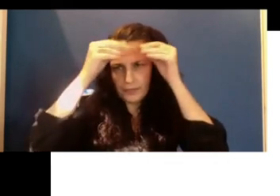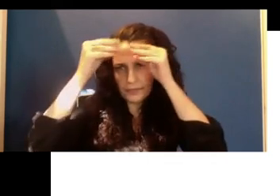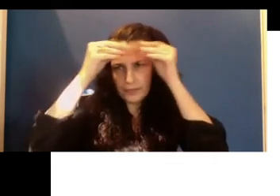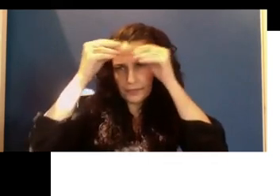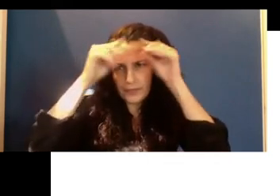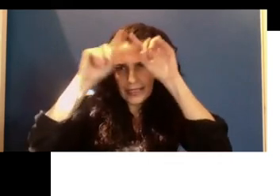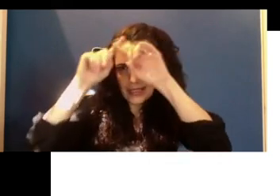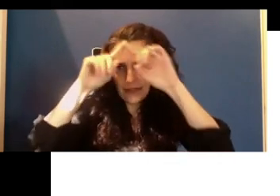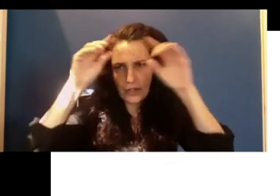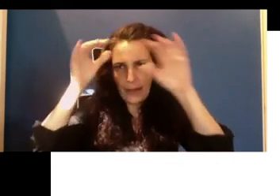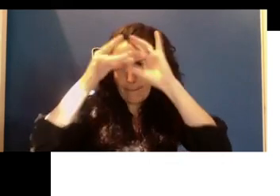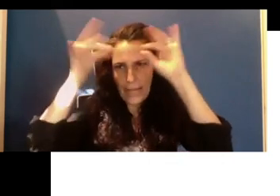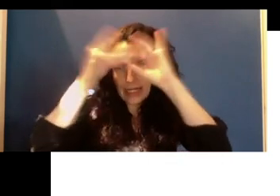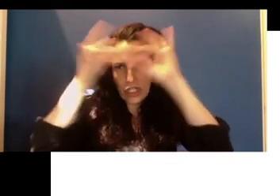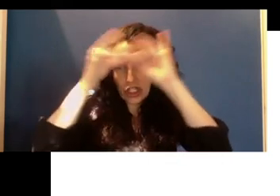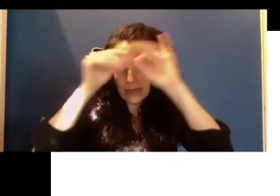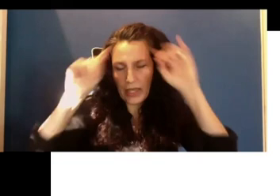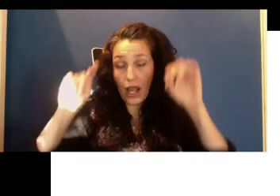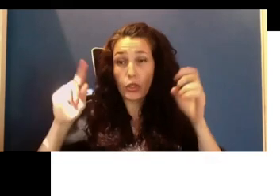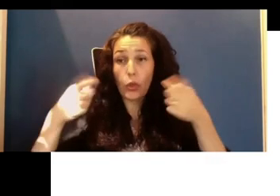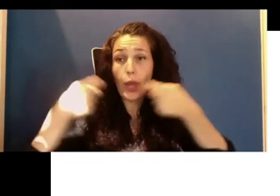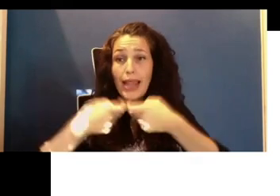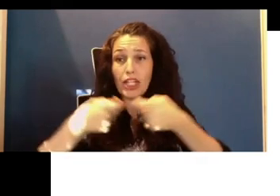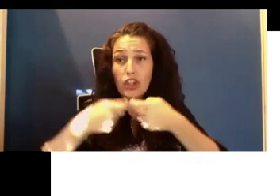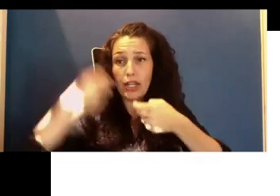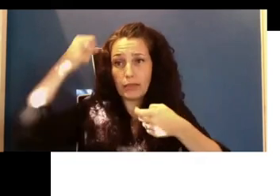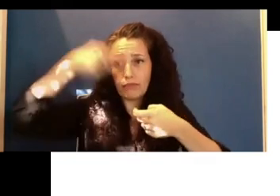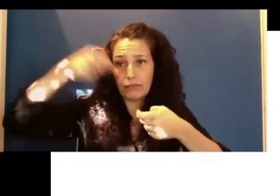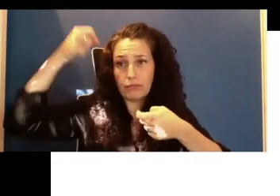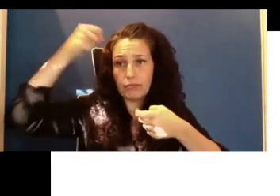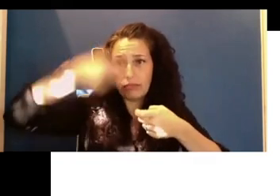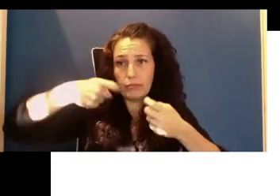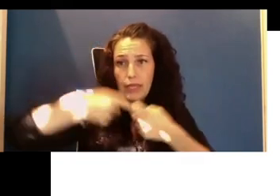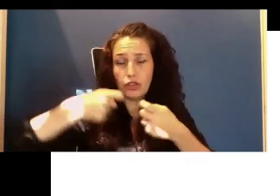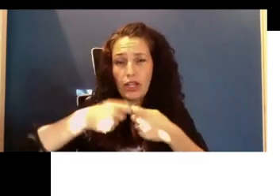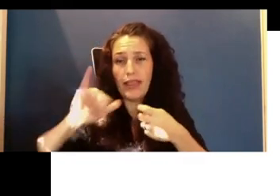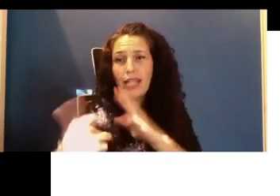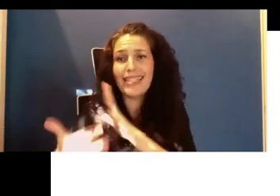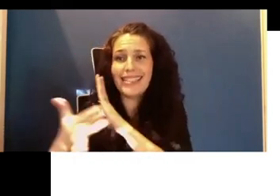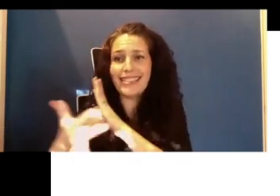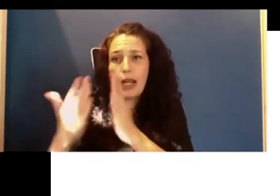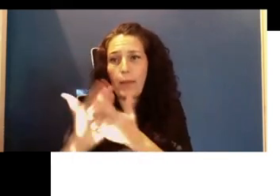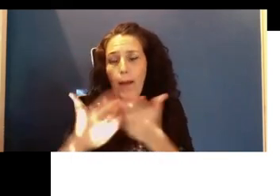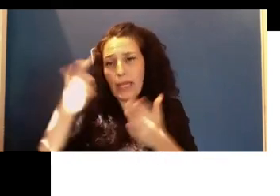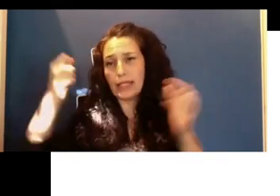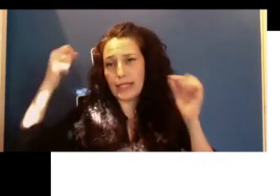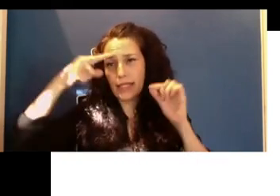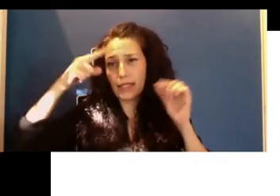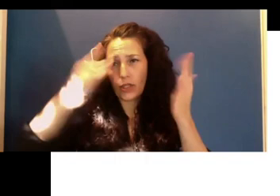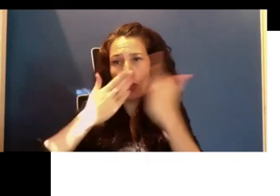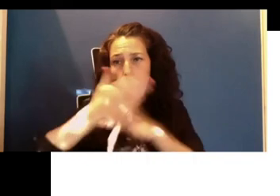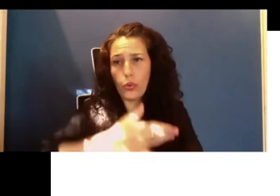also propagate messages through electronics. And that's sort of where the tech comes in. So signals are sent throughout a cell